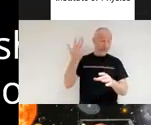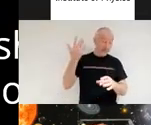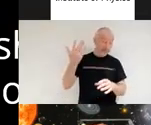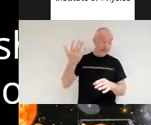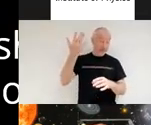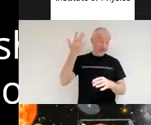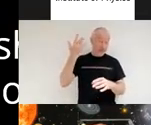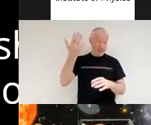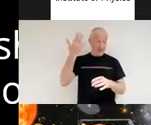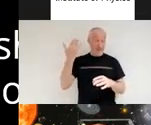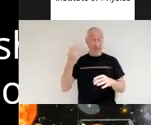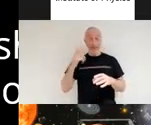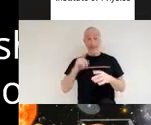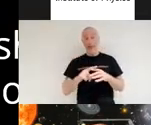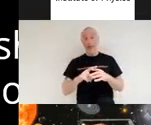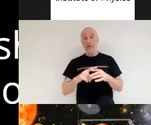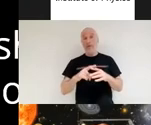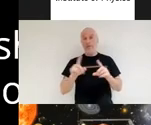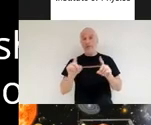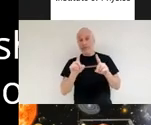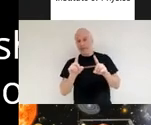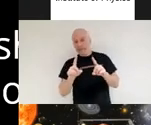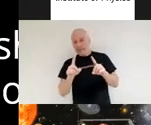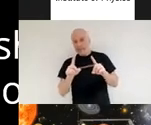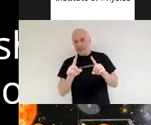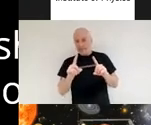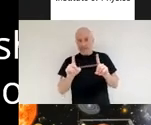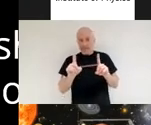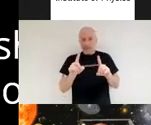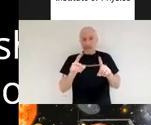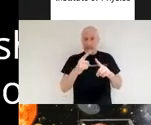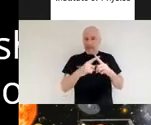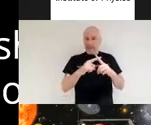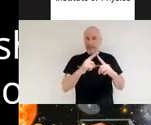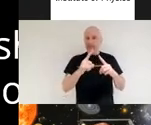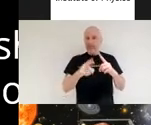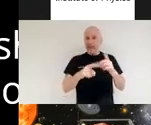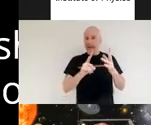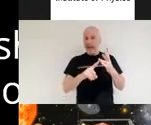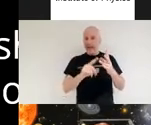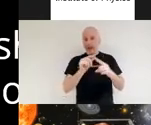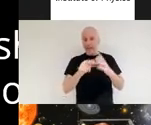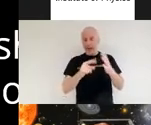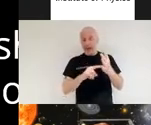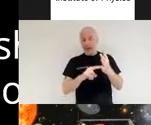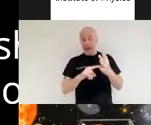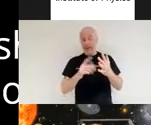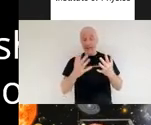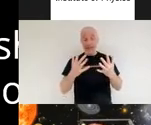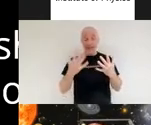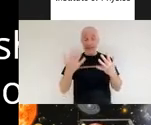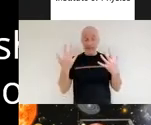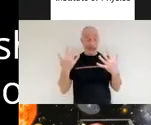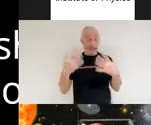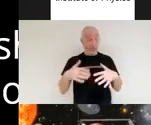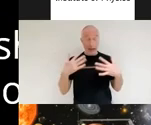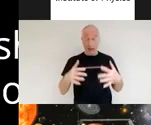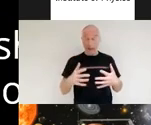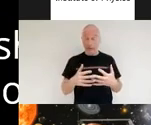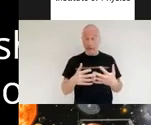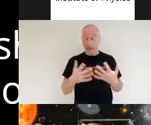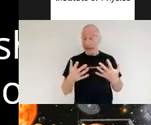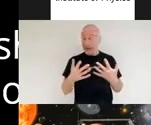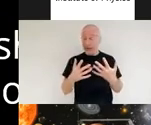far on the atmosphere of exoplanets it's just an amazing mission it genuinely is a marvel of